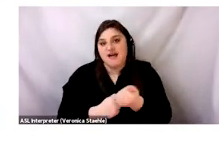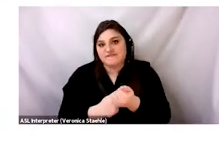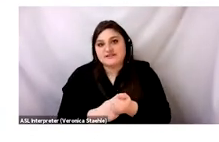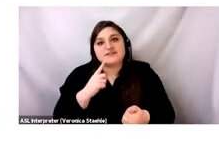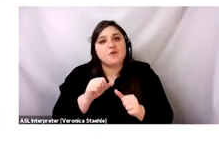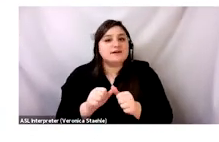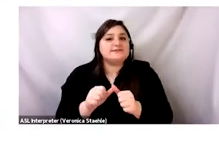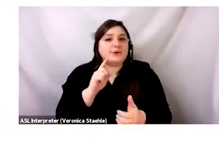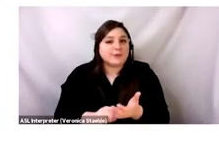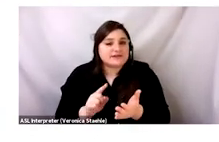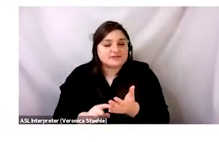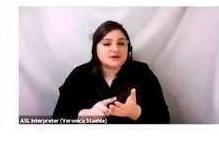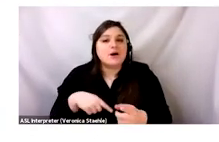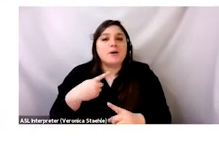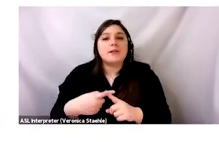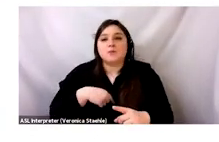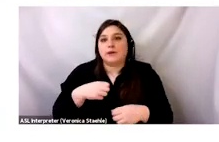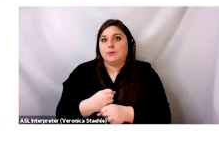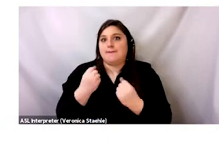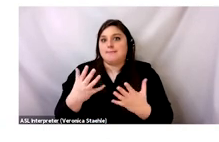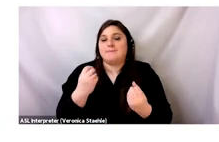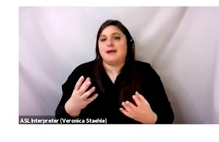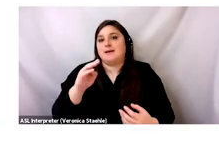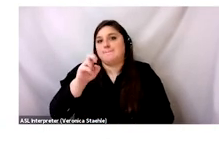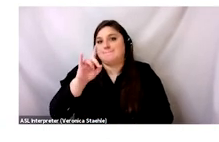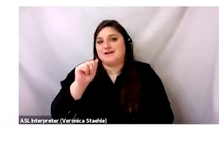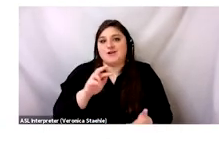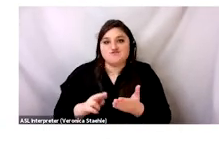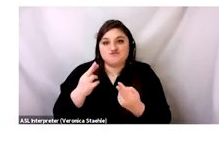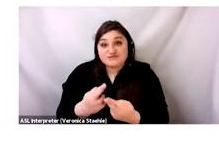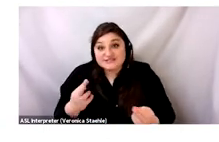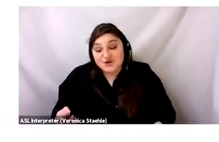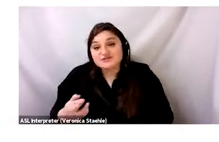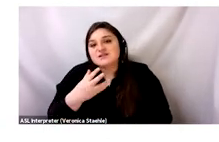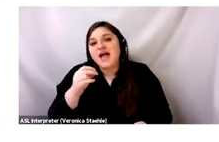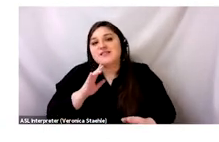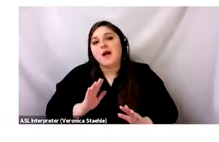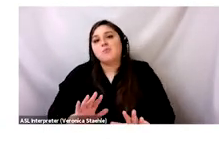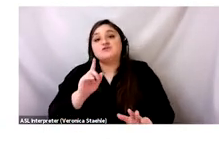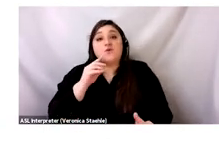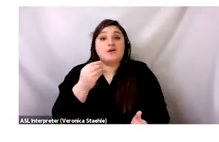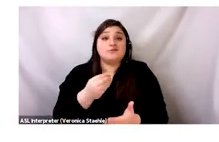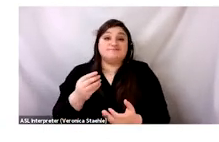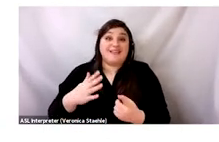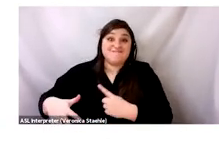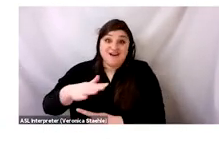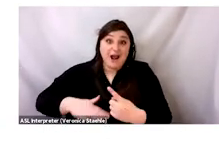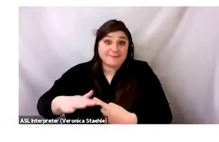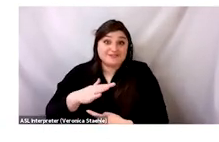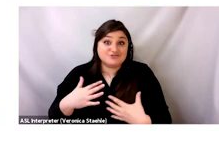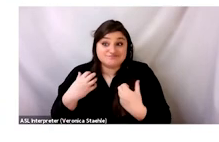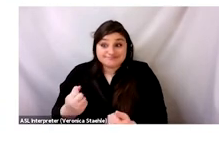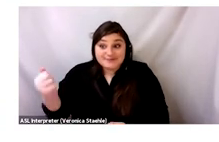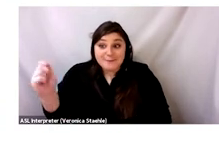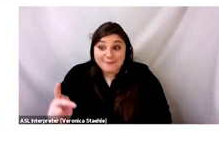which looks like continued resource or research. We produce a lot of media resources, but it's also pushing for ecological